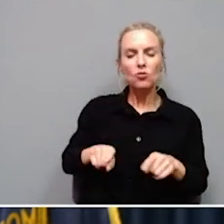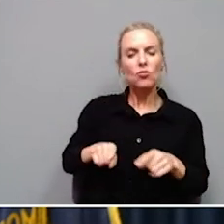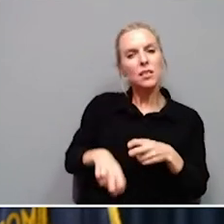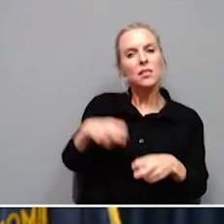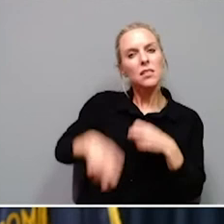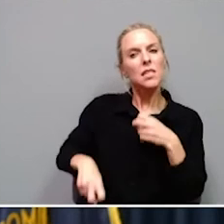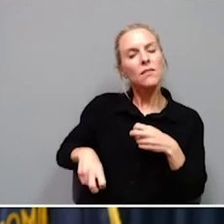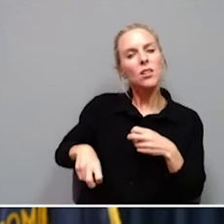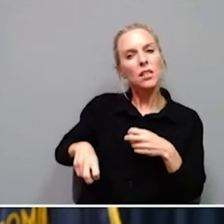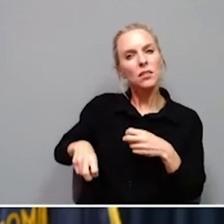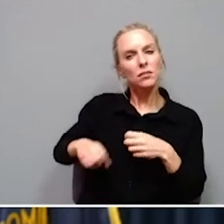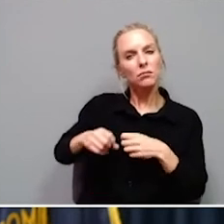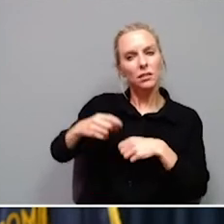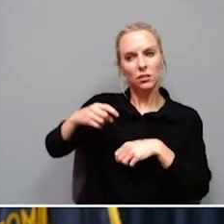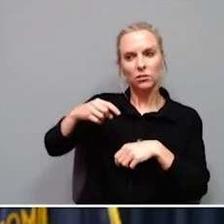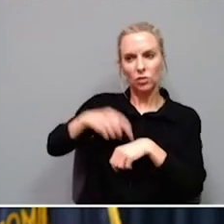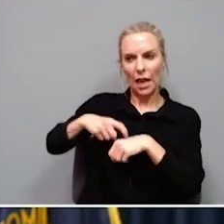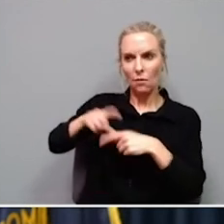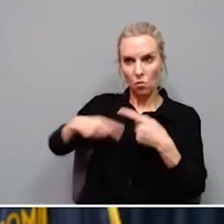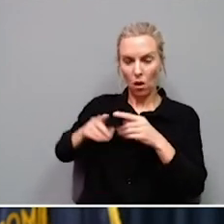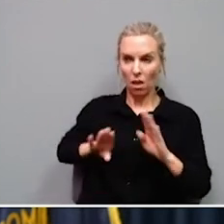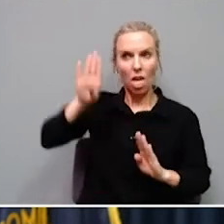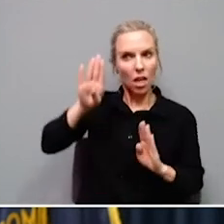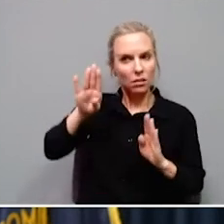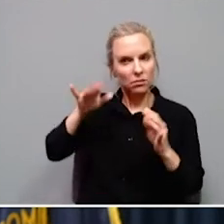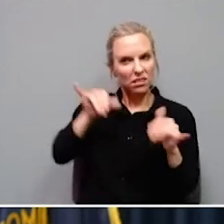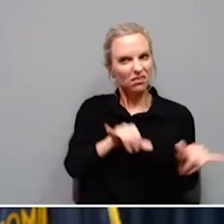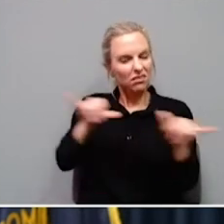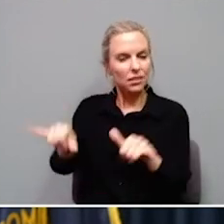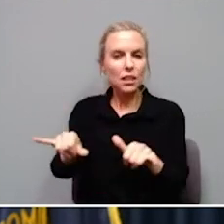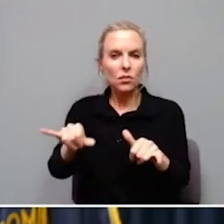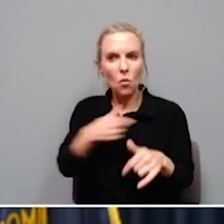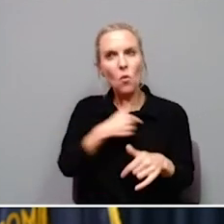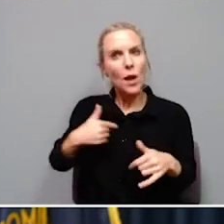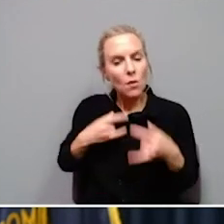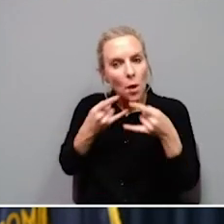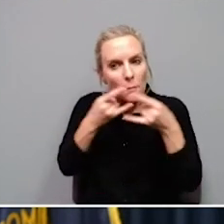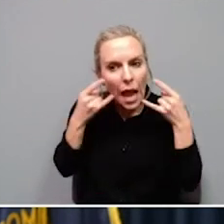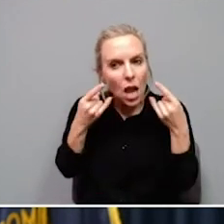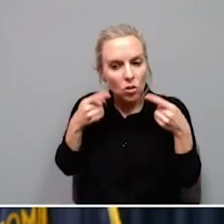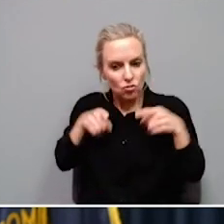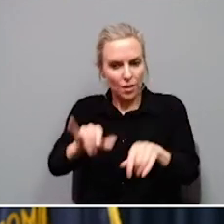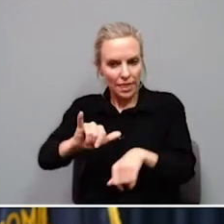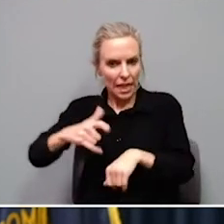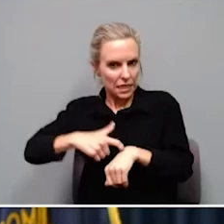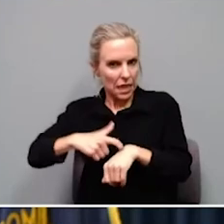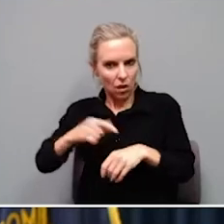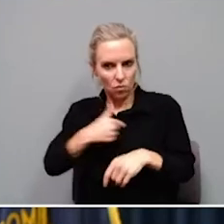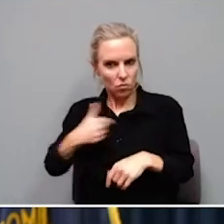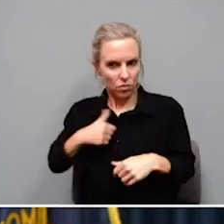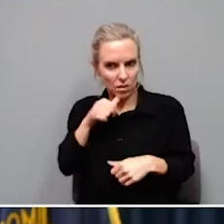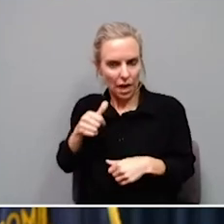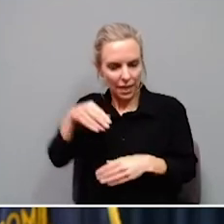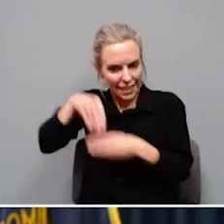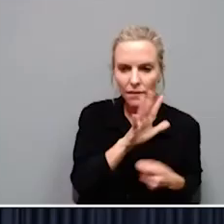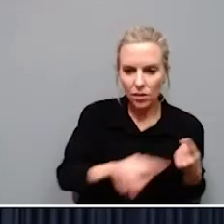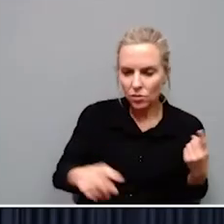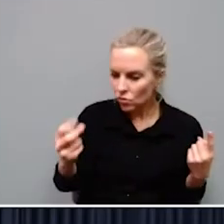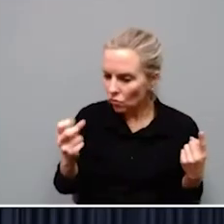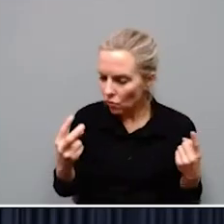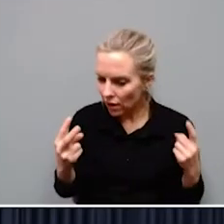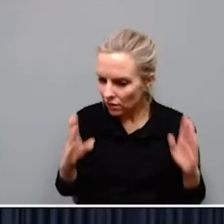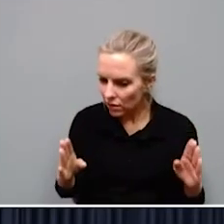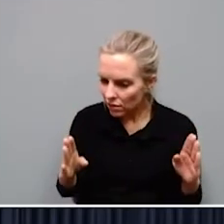surges. And that was a time that we were certainly wearing masks and none of us at that time in schools were even objecting to it.